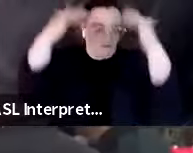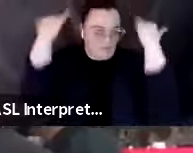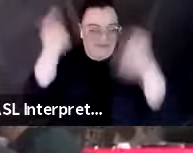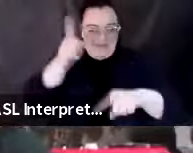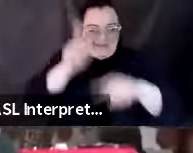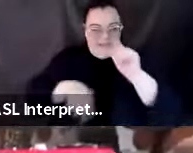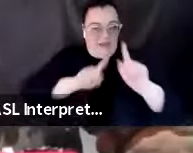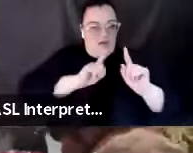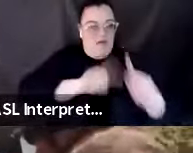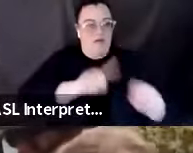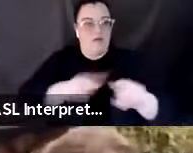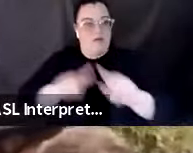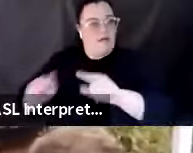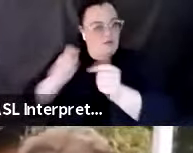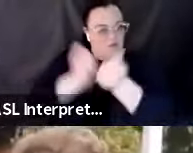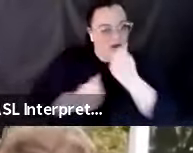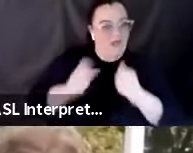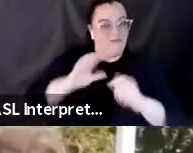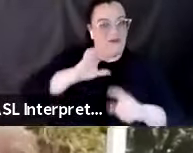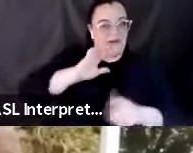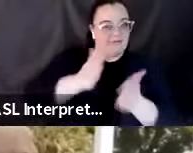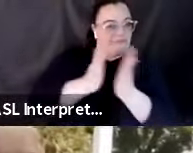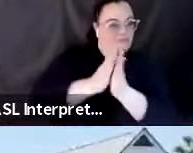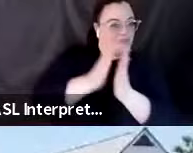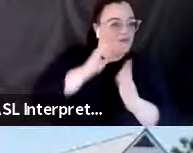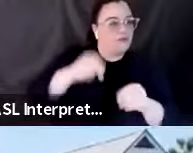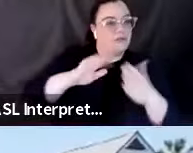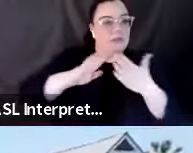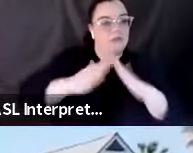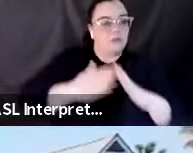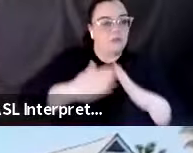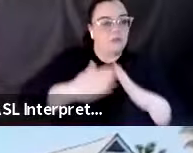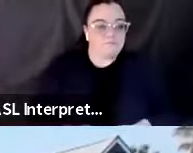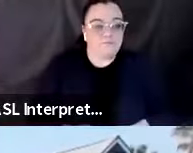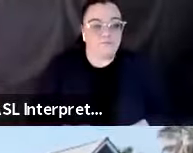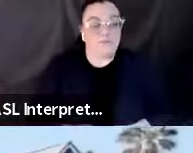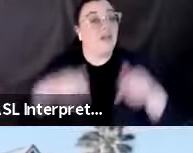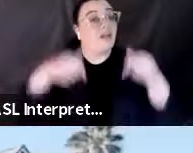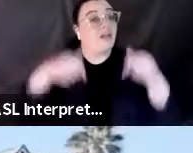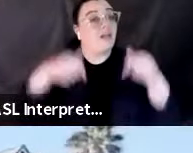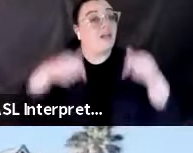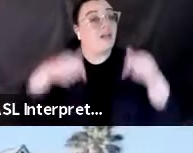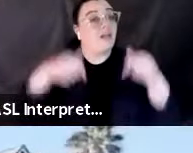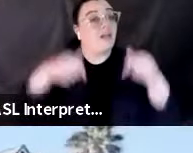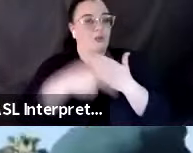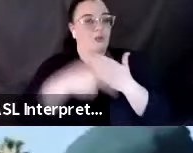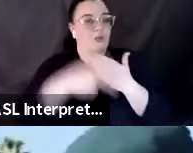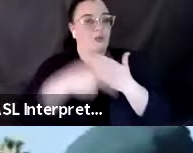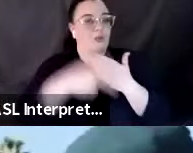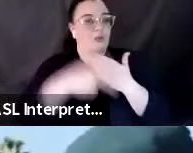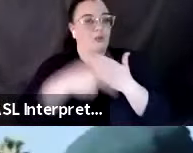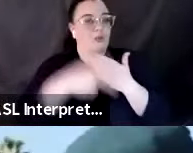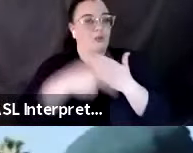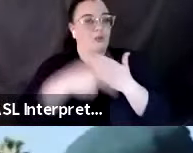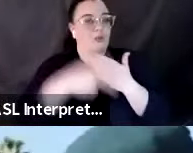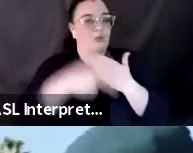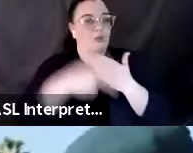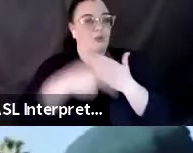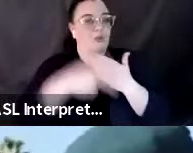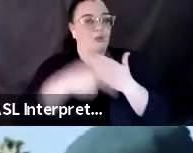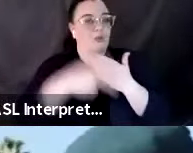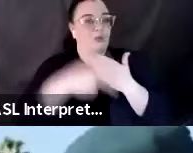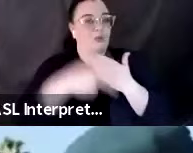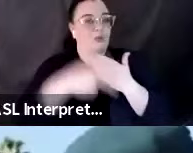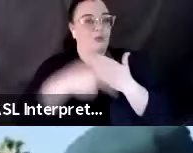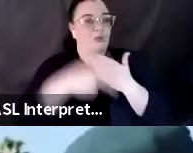What we're doing with this program is using it as an introductory, getting people interested, getting neighborhoods interested, and they can go to